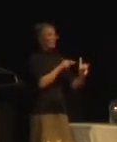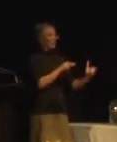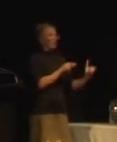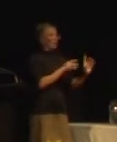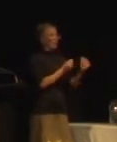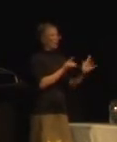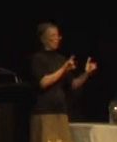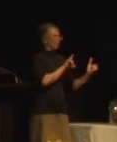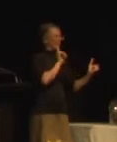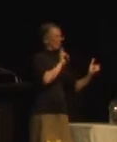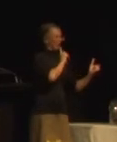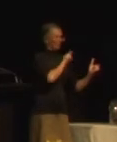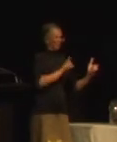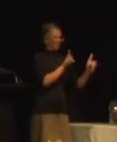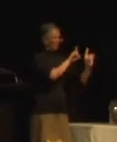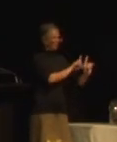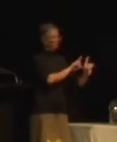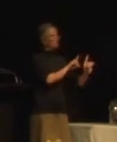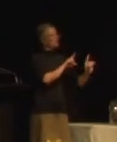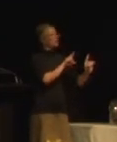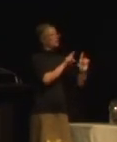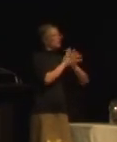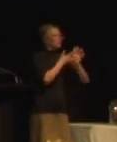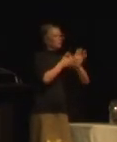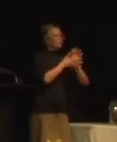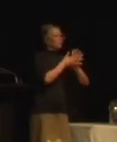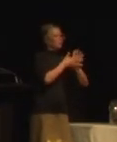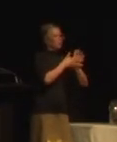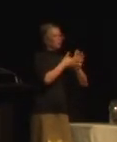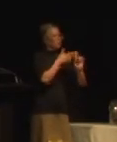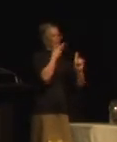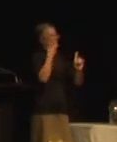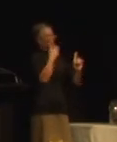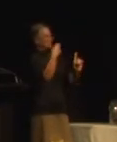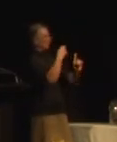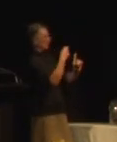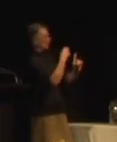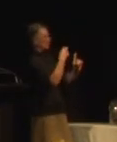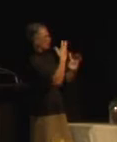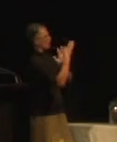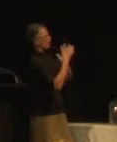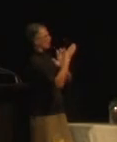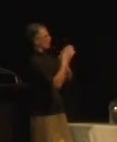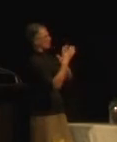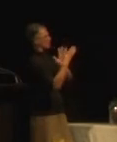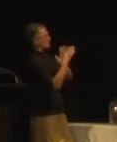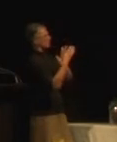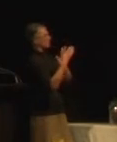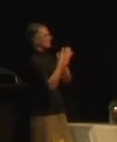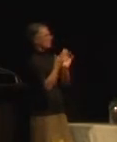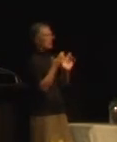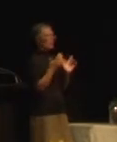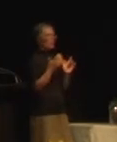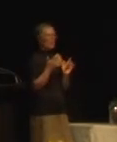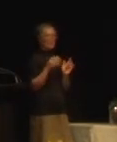We used a Steadicam camera rig, intended to give this sense of immediacy and intimacy because it was sort of bobbing around